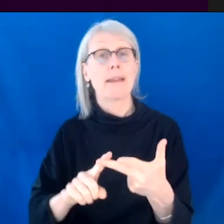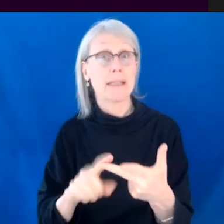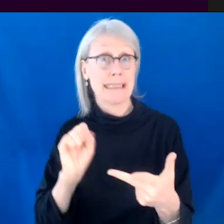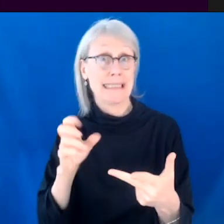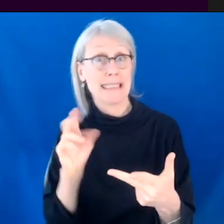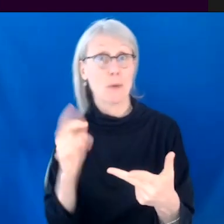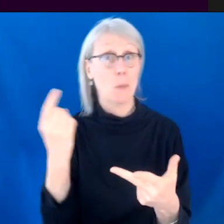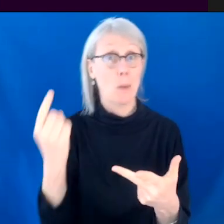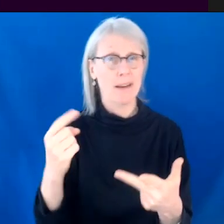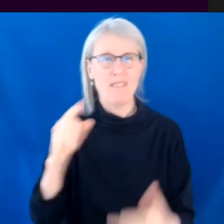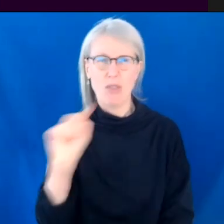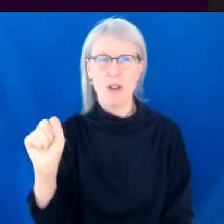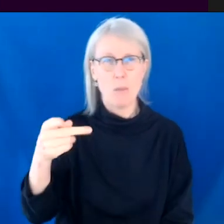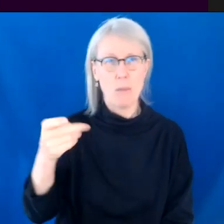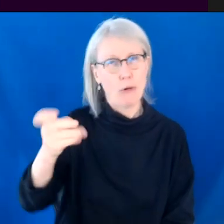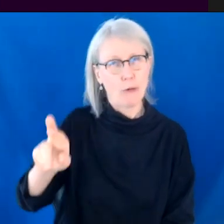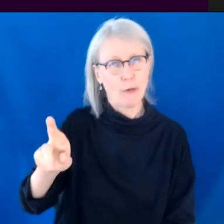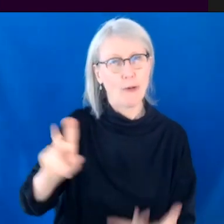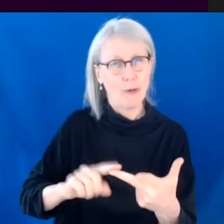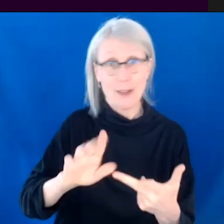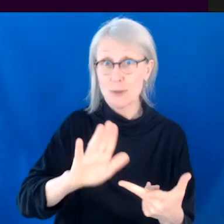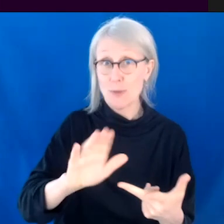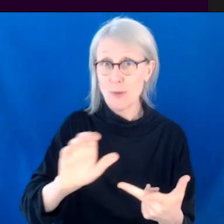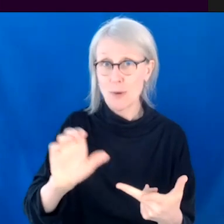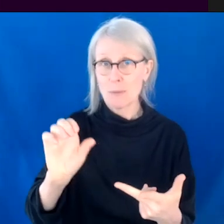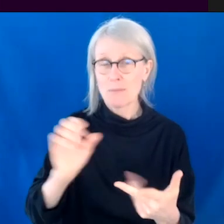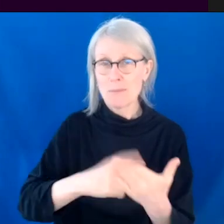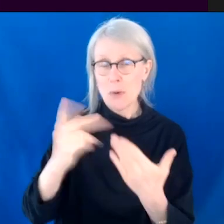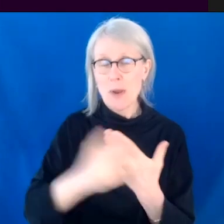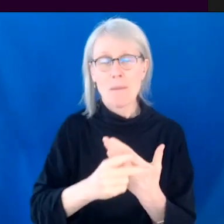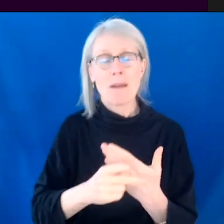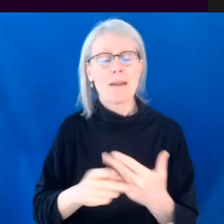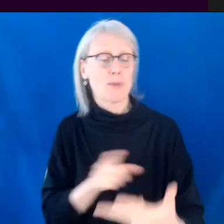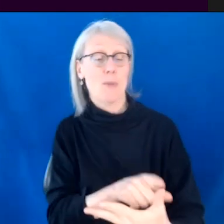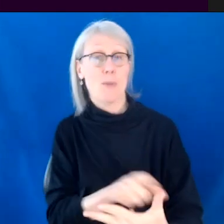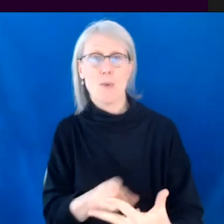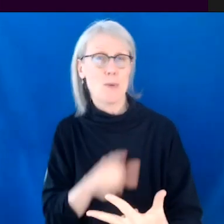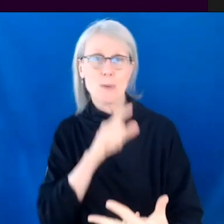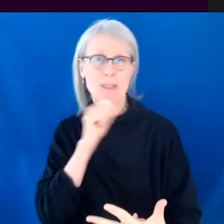show running as well. So what was it like writing for a show that you didn't create versus the one that you did?